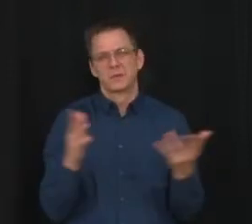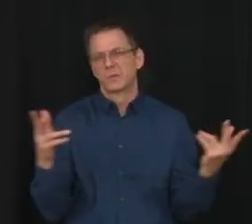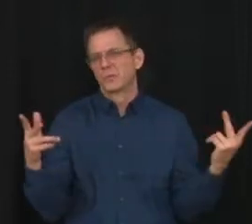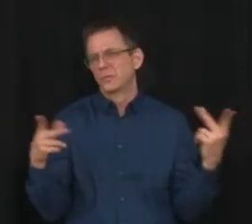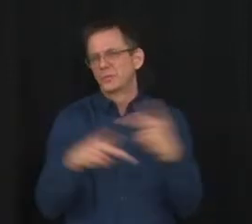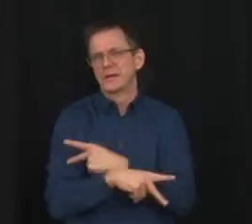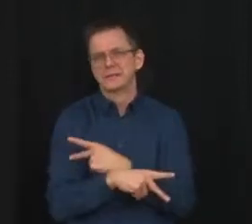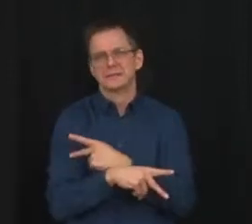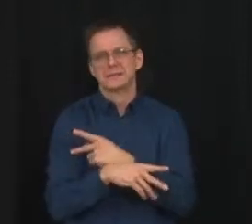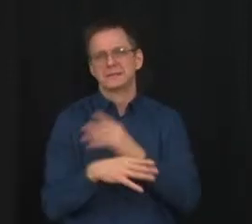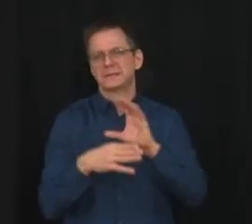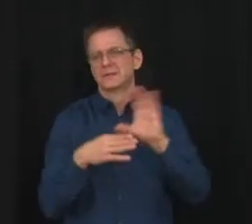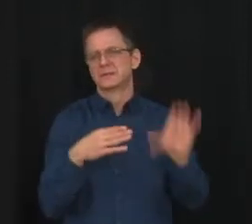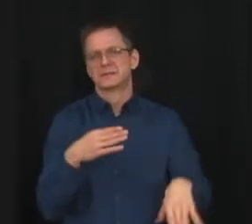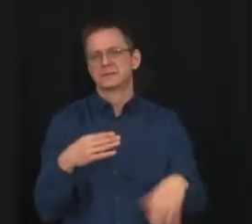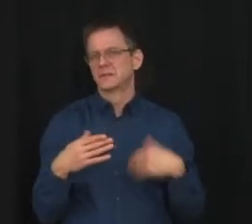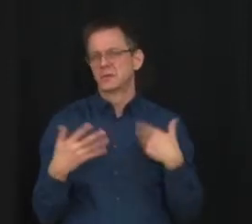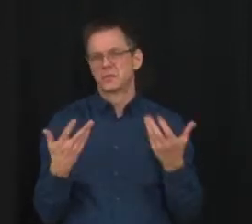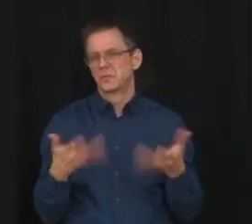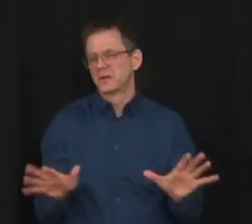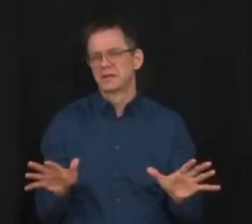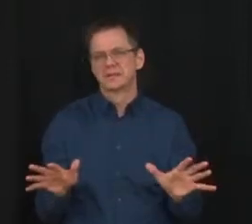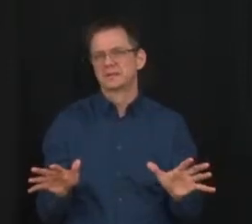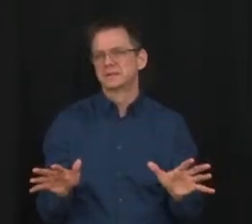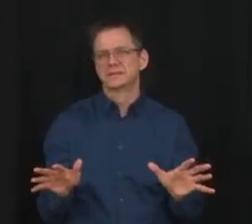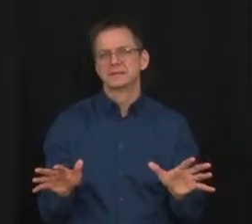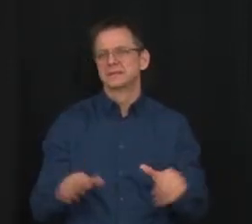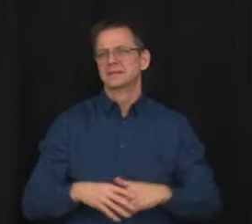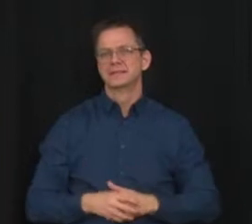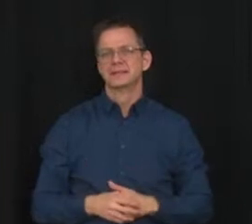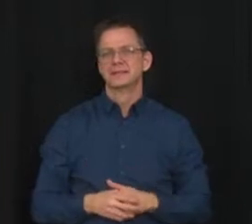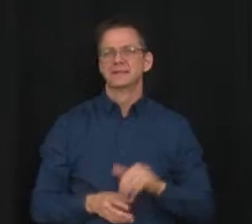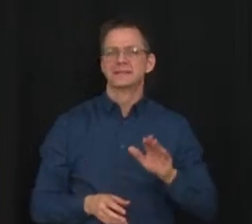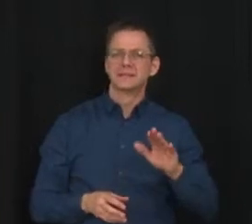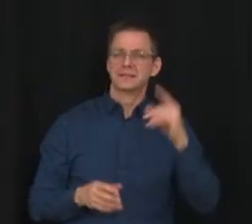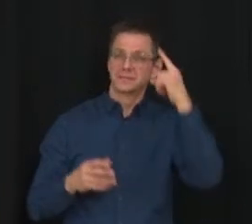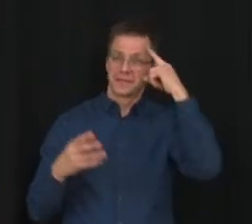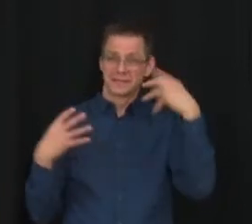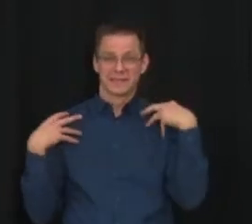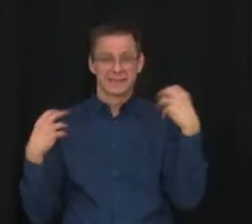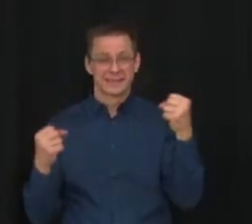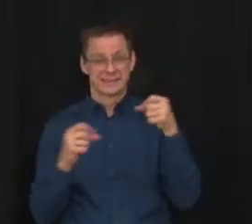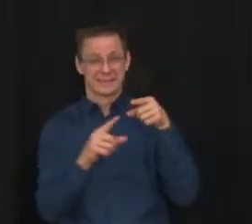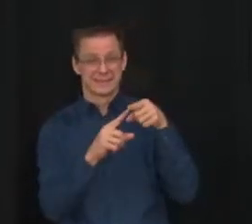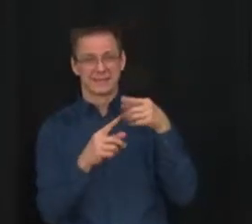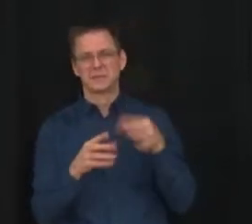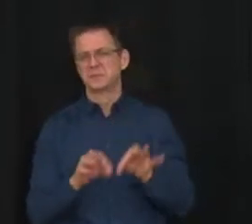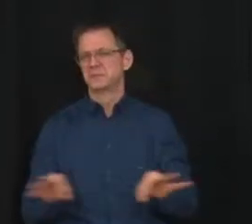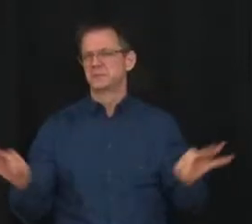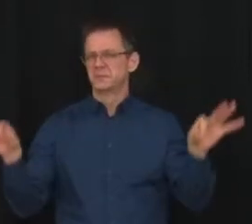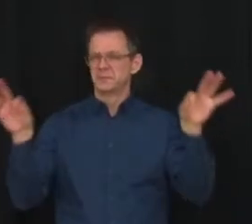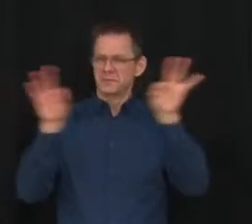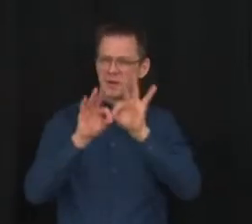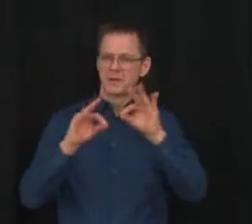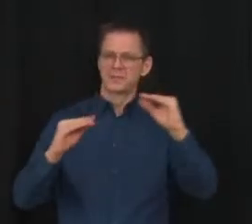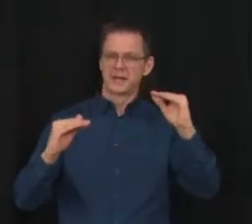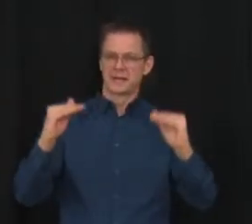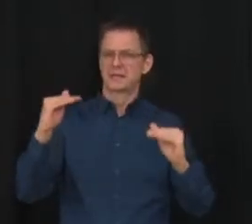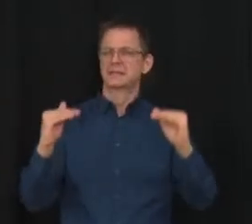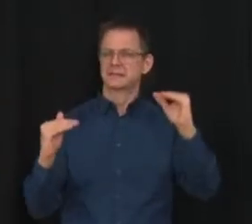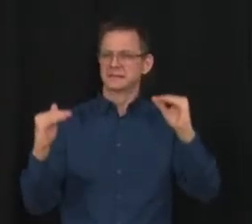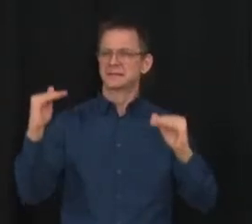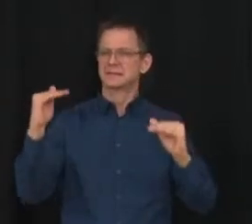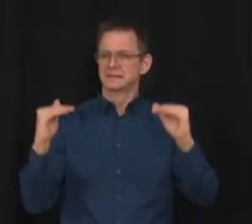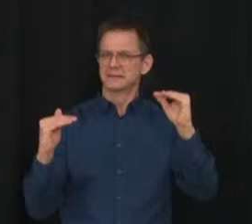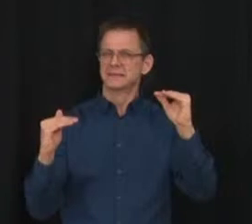again, that heavy, heavy burden of the mental health and the challenges that kids have faced throughout the pandemic. And we need to look at